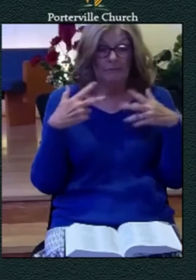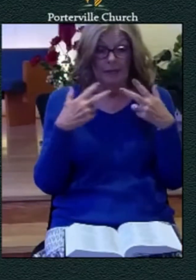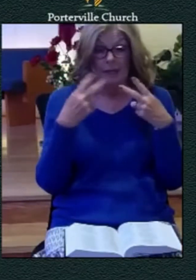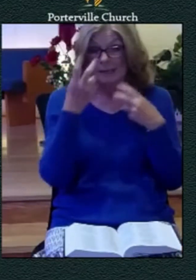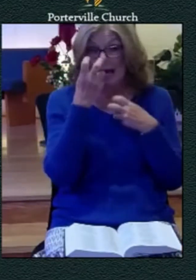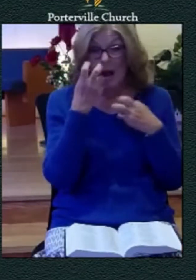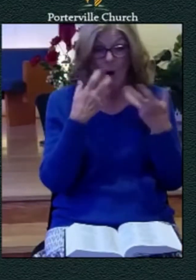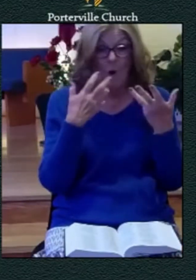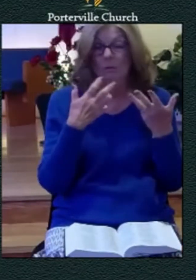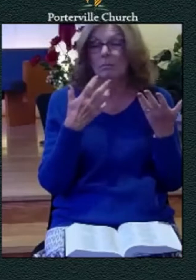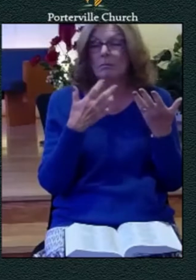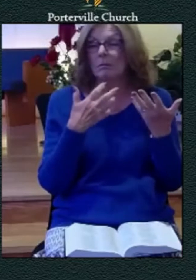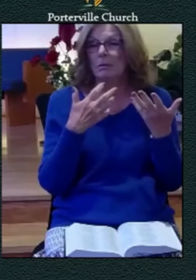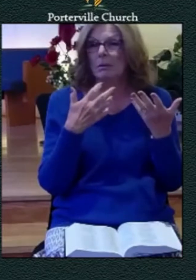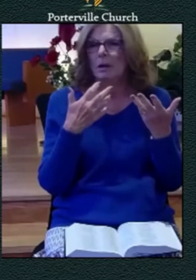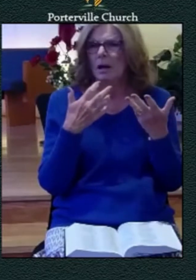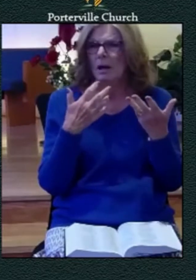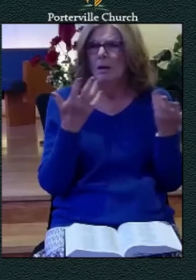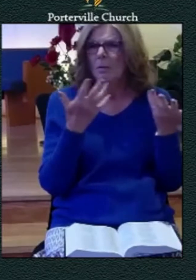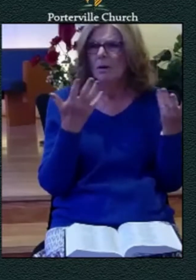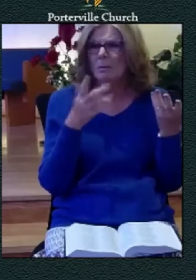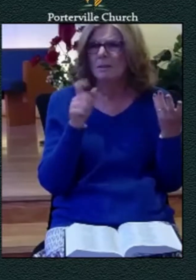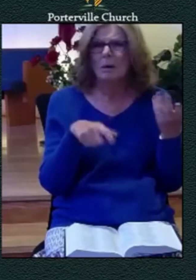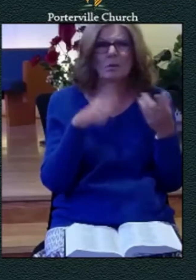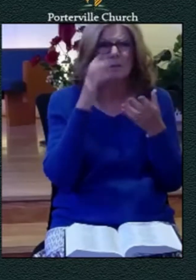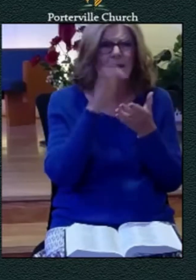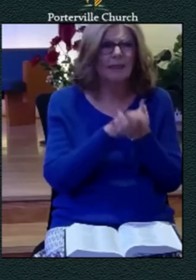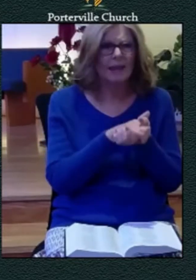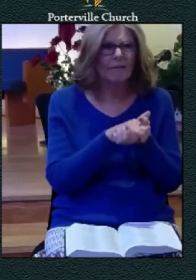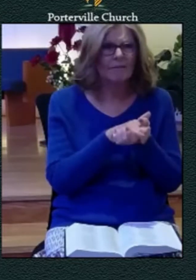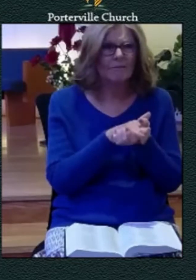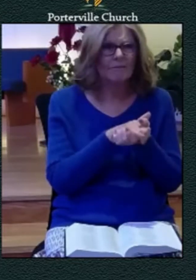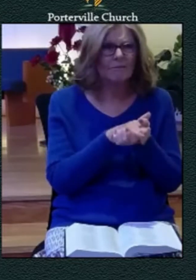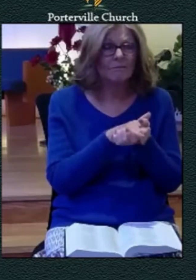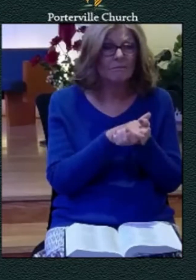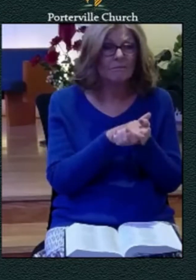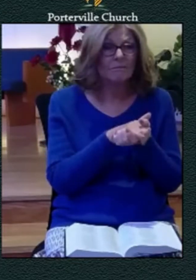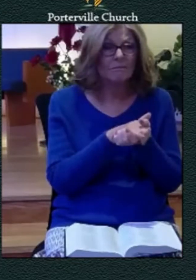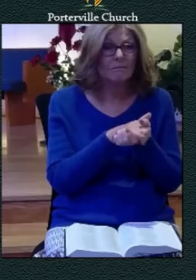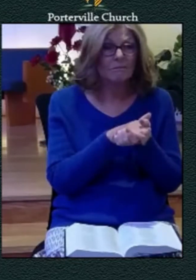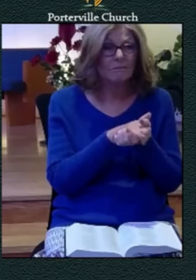or the faithfulness of god